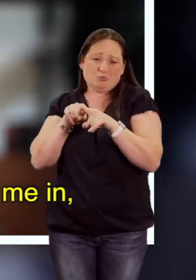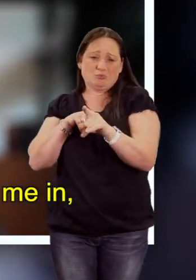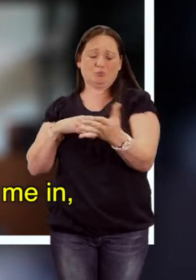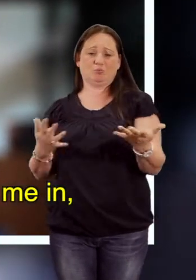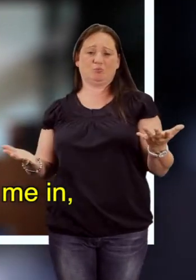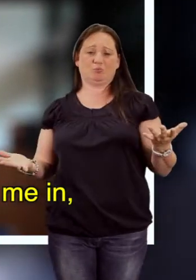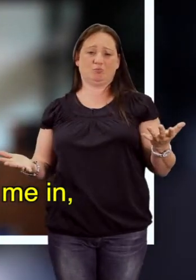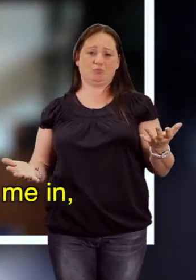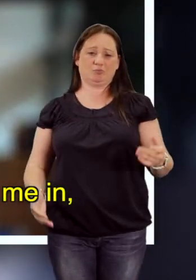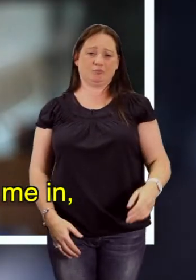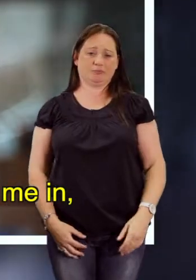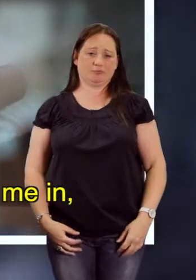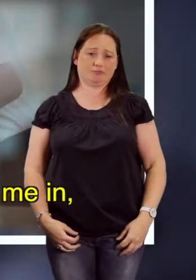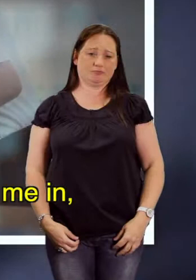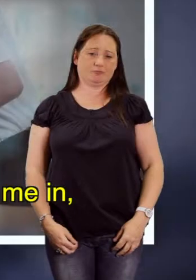give me a go.